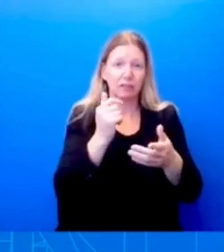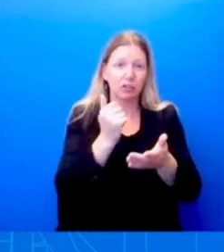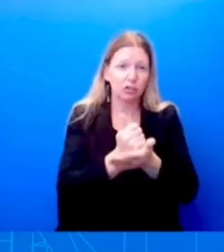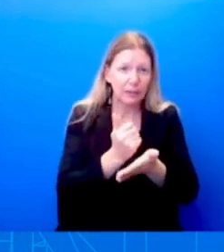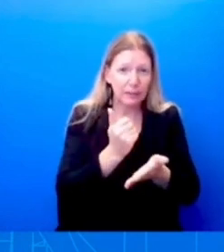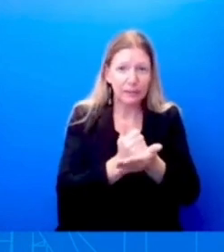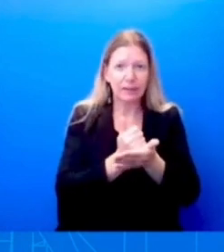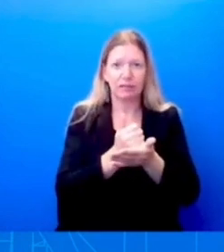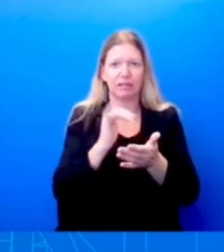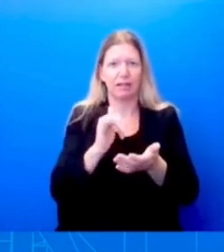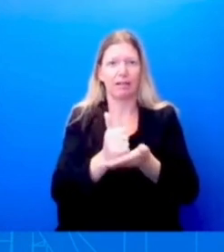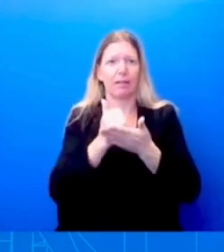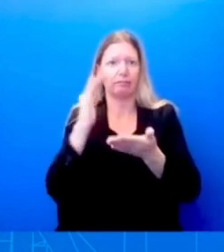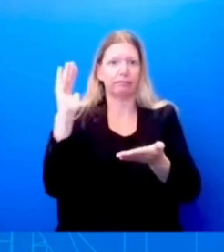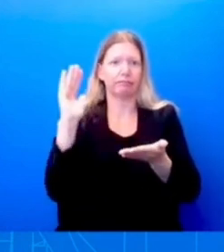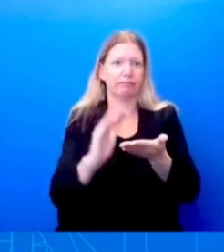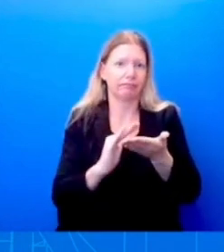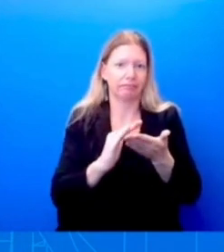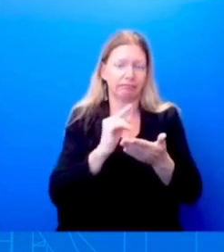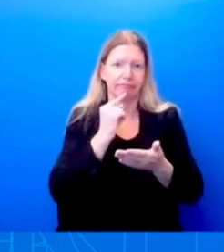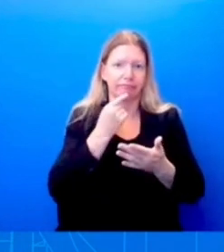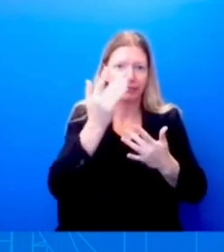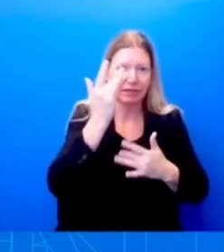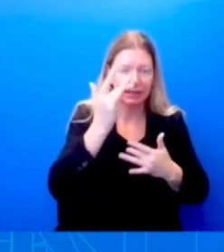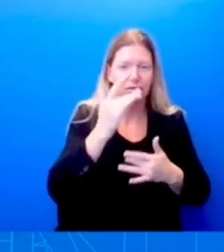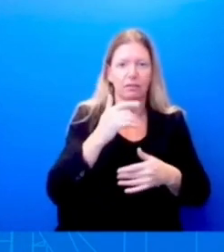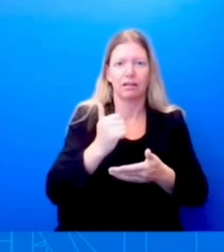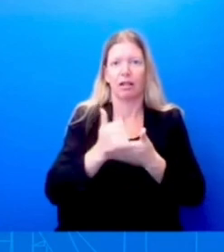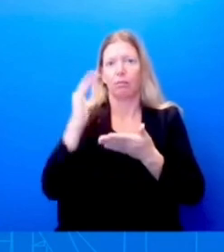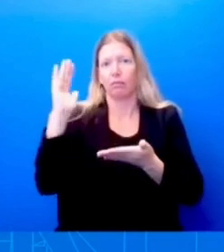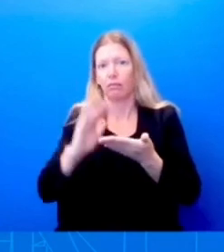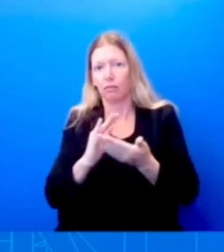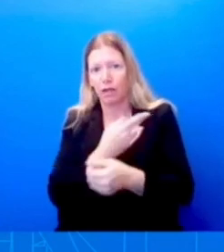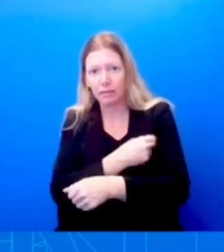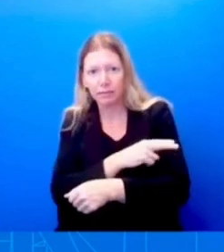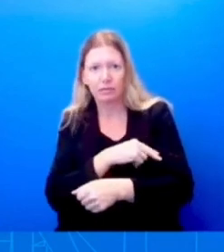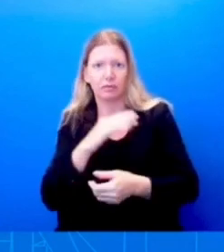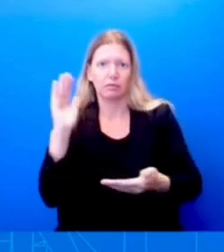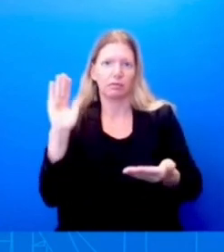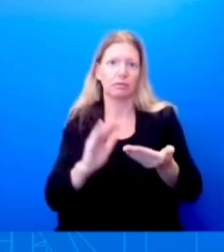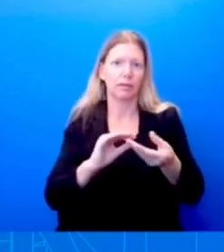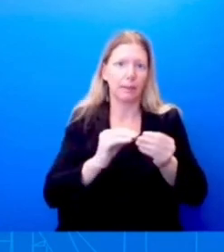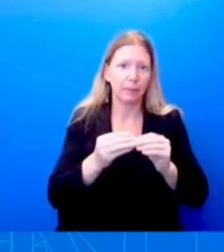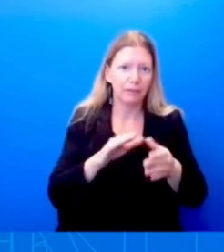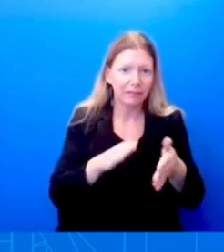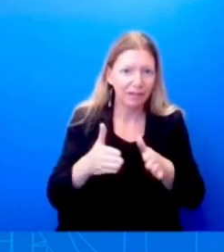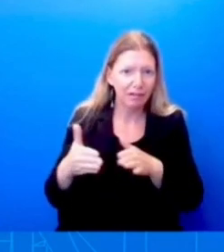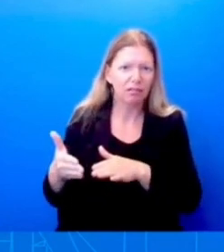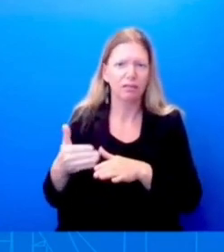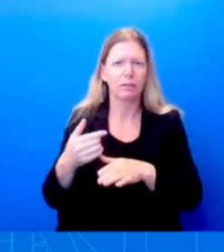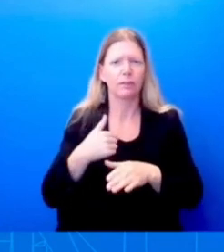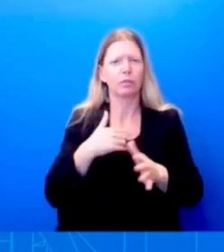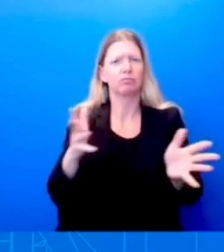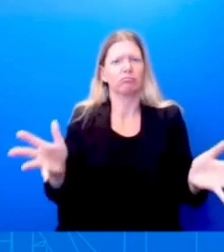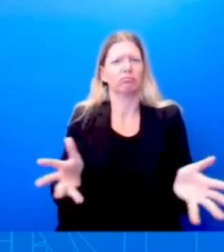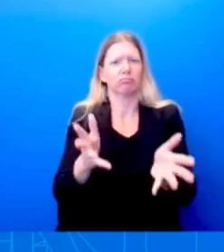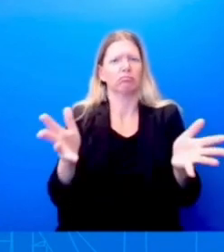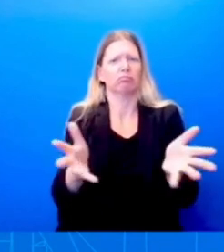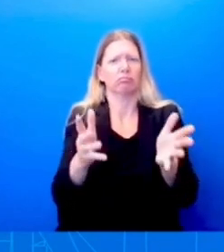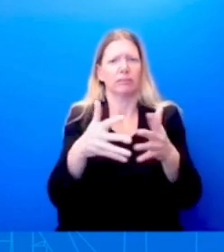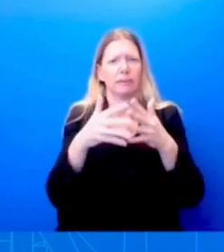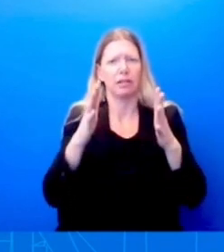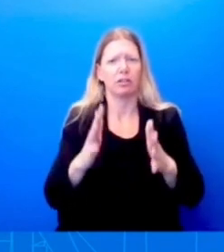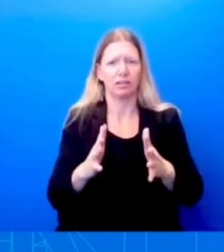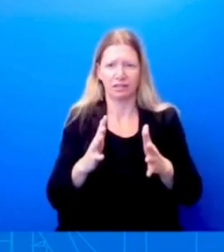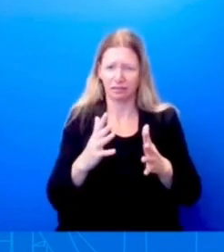encourage, we are going to encourage Americans to get their updated COVID-19 vaccine, in addition to their annual flu shot. Let's not forget